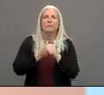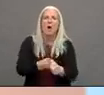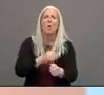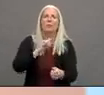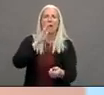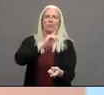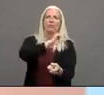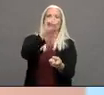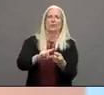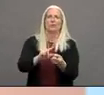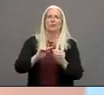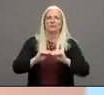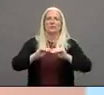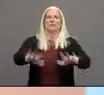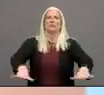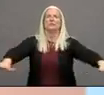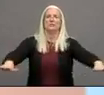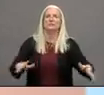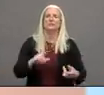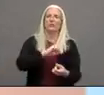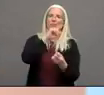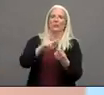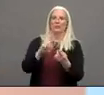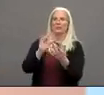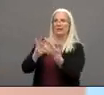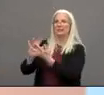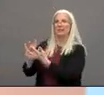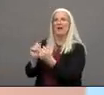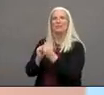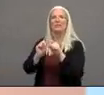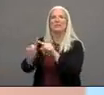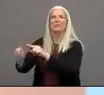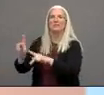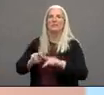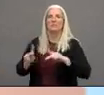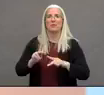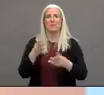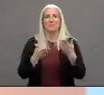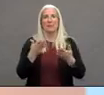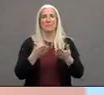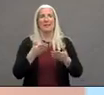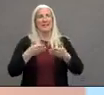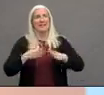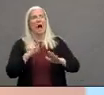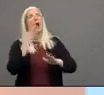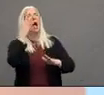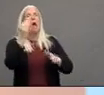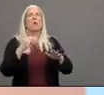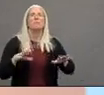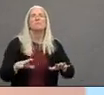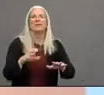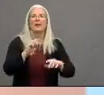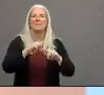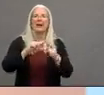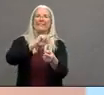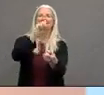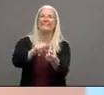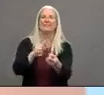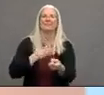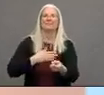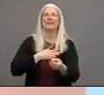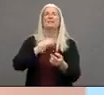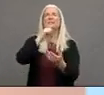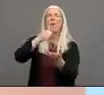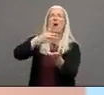possible reducing even essential activities that may be allowed under the order that all of those choices to reduce